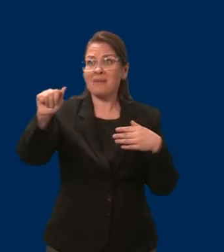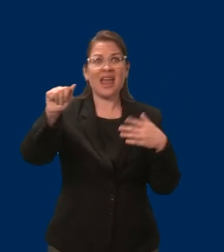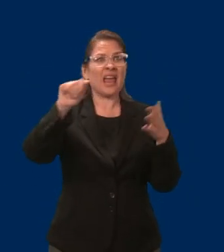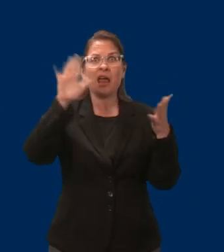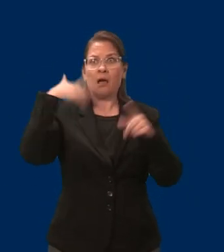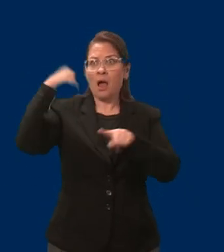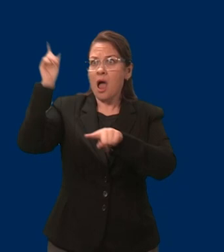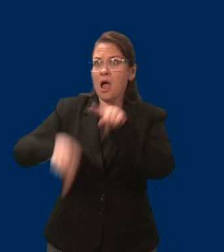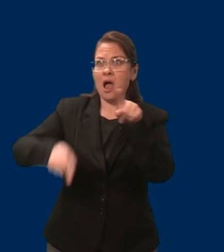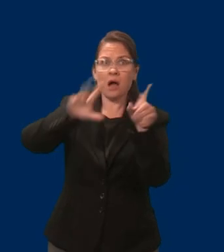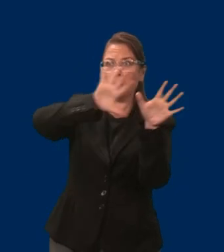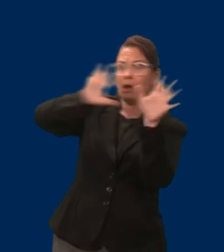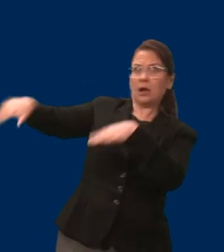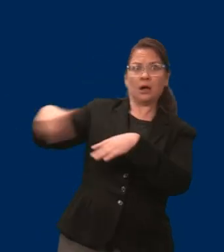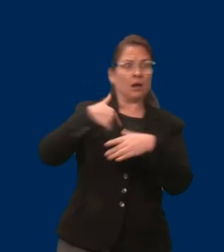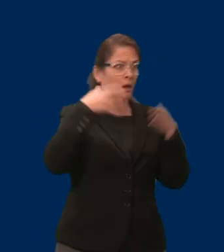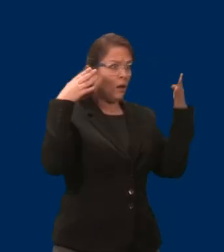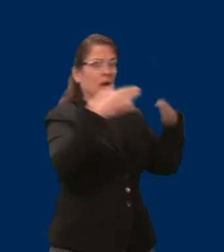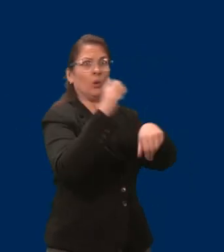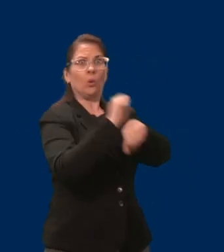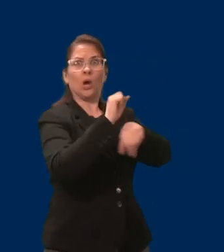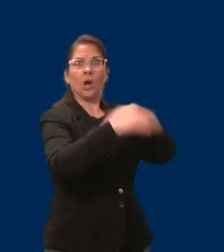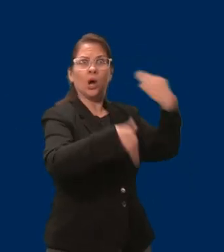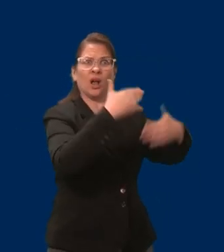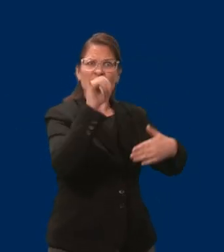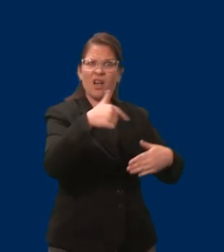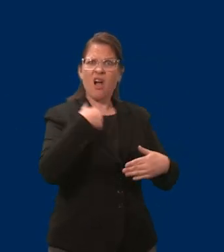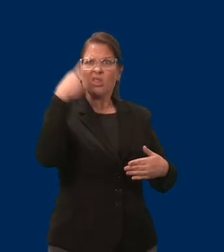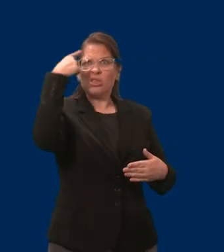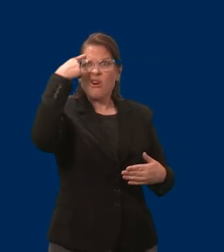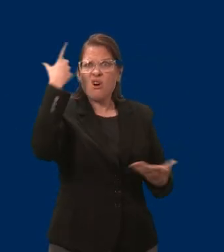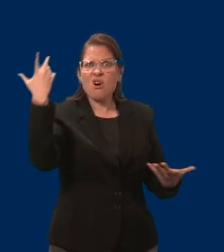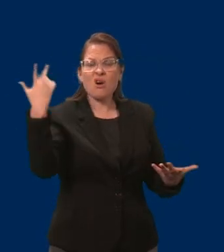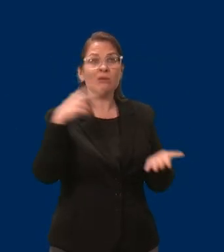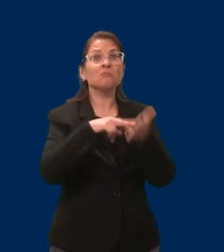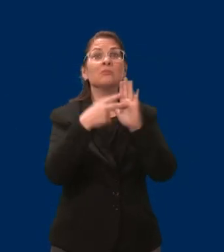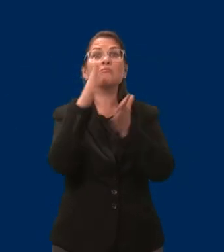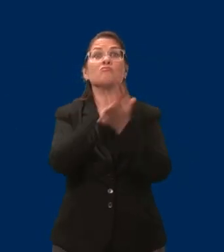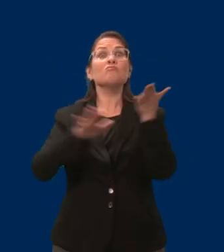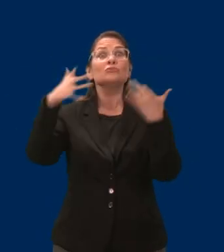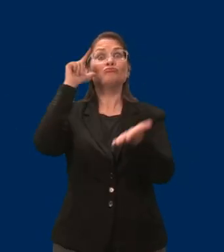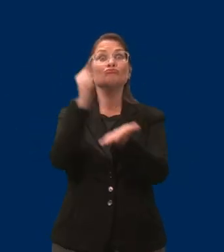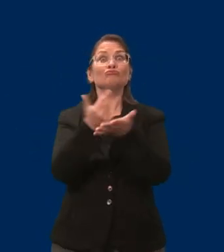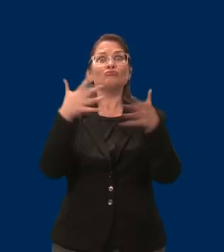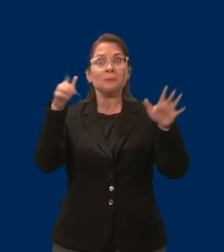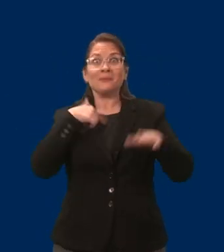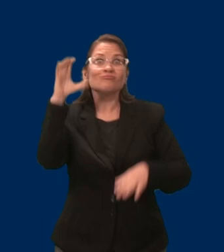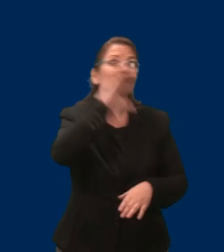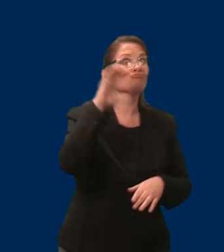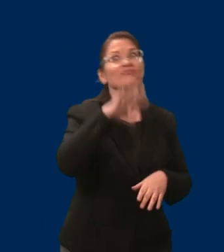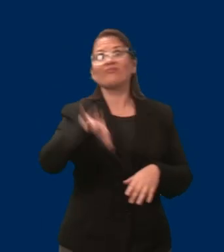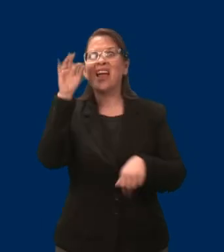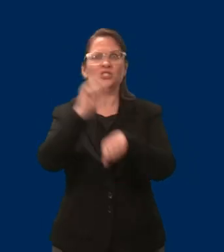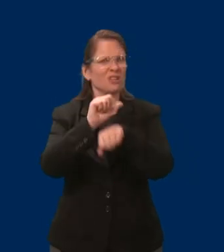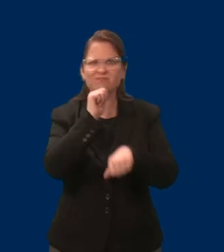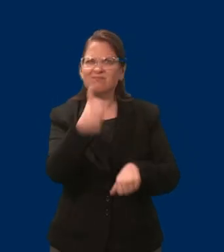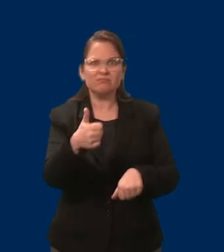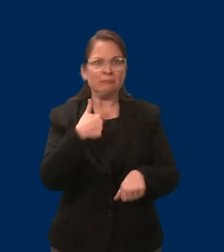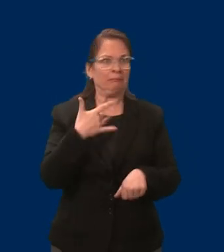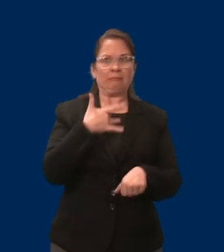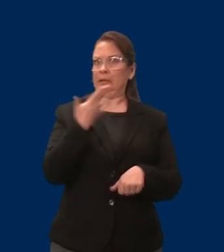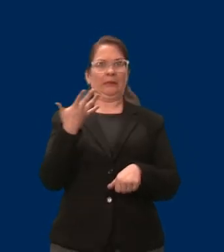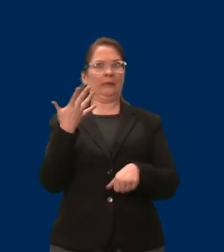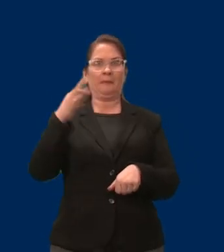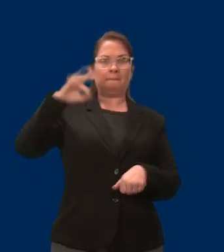for a job like all of my other peers. About two years later, I learned about the disability hub